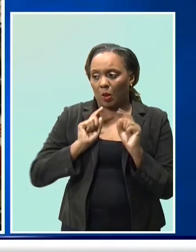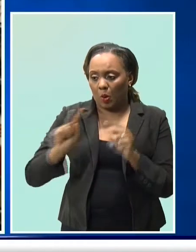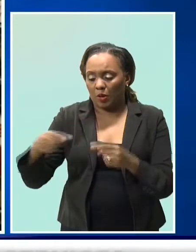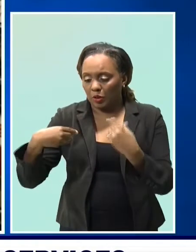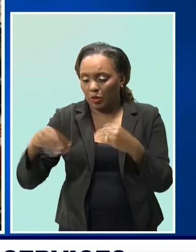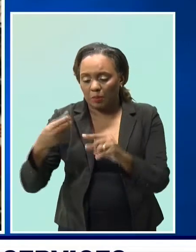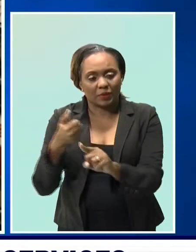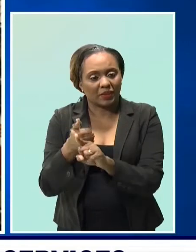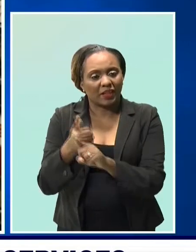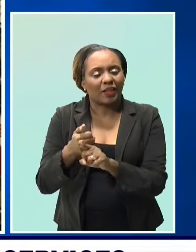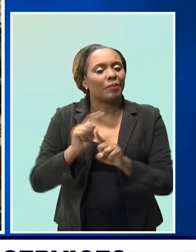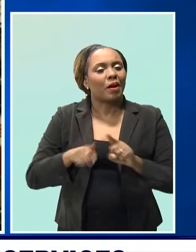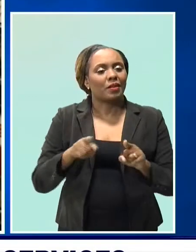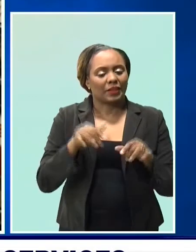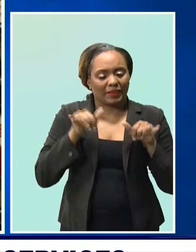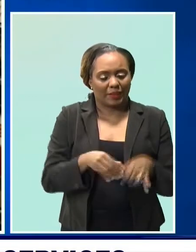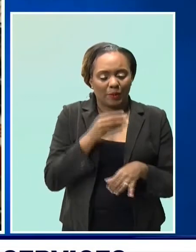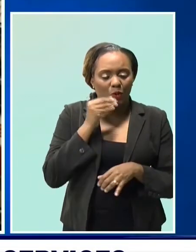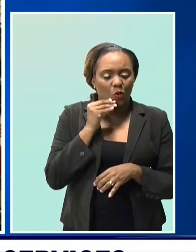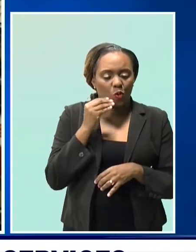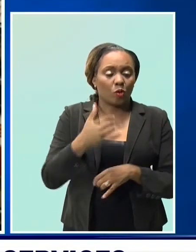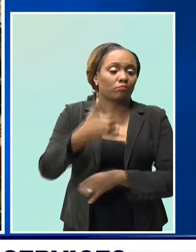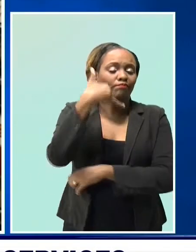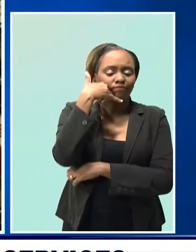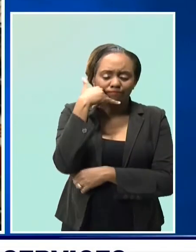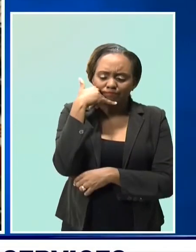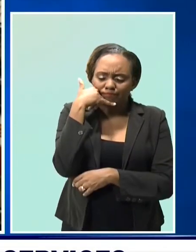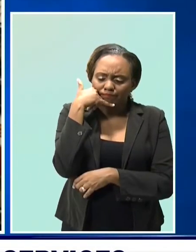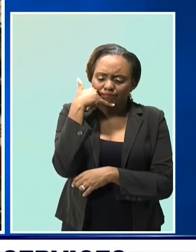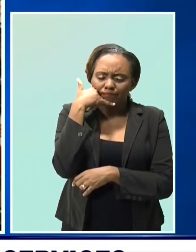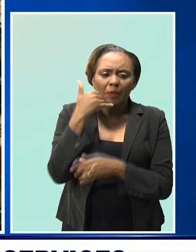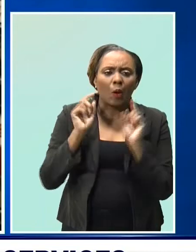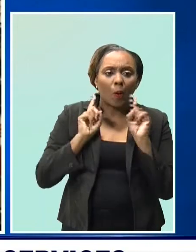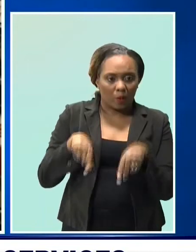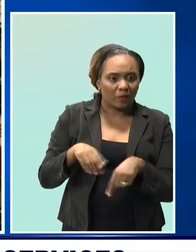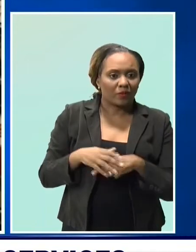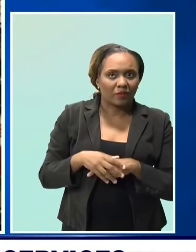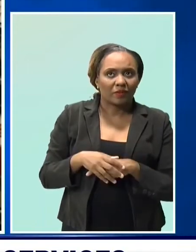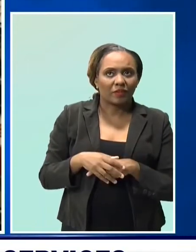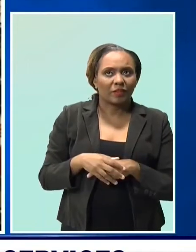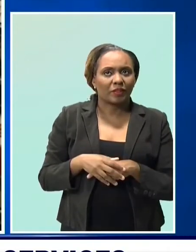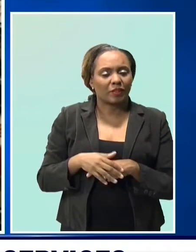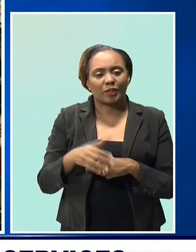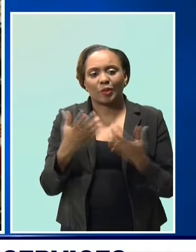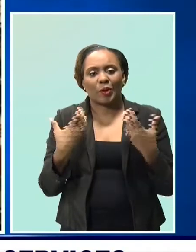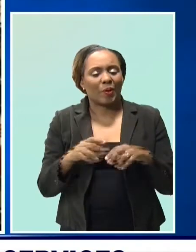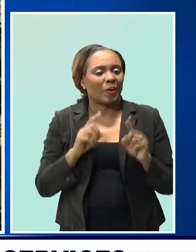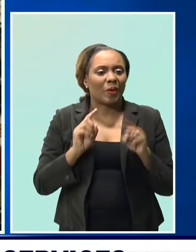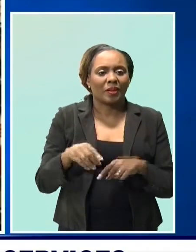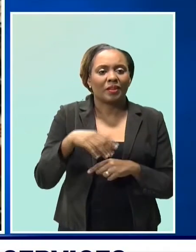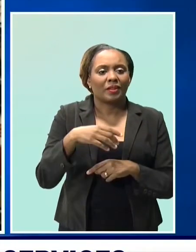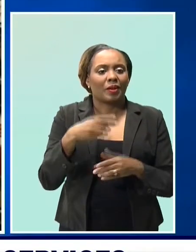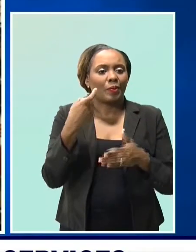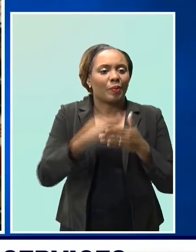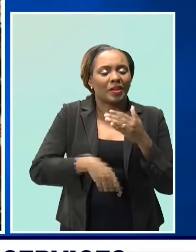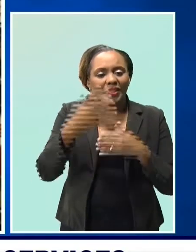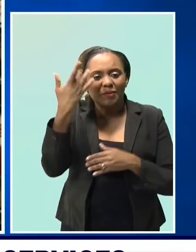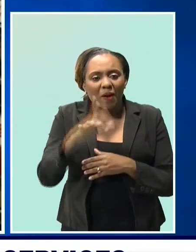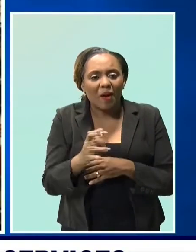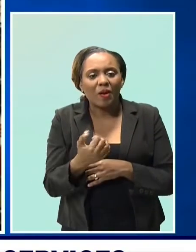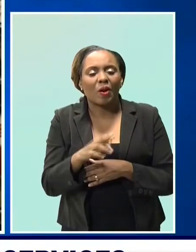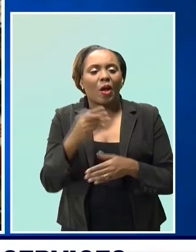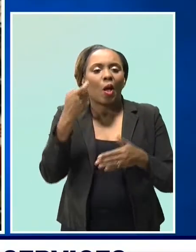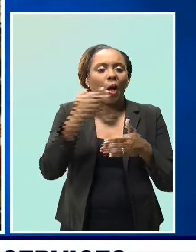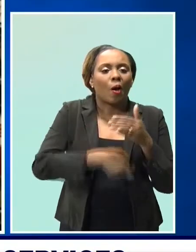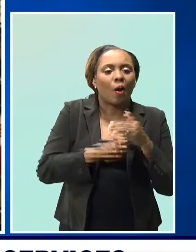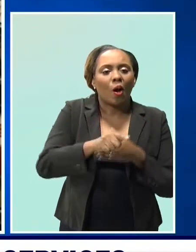ordering their groceries from home and having their groceries delivered to the home as opposed to coming to Costillettes or coming to Pricey Mart or wherever else. People